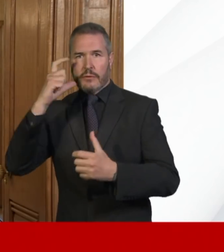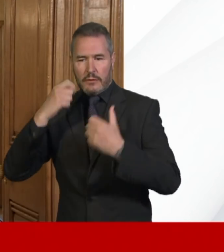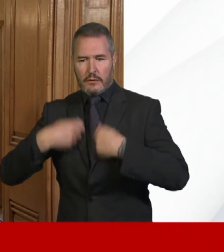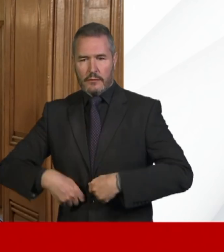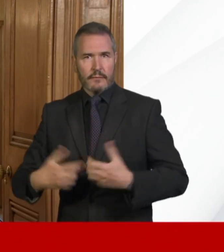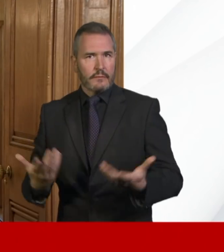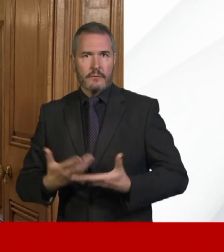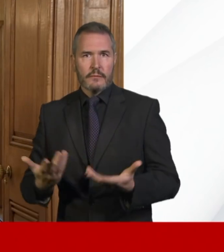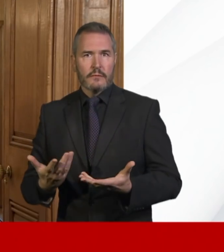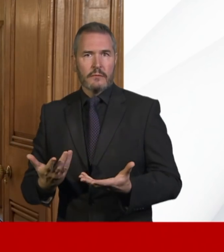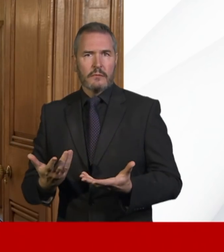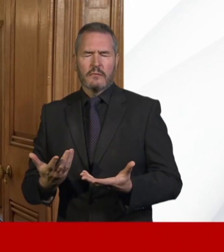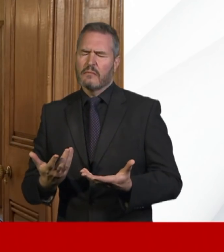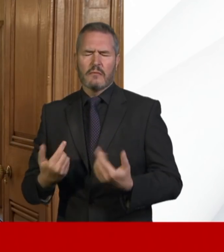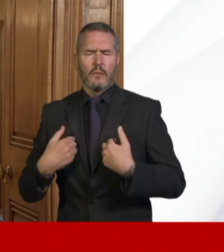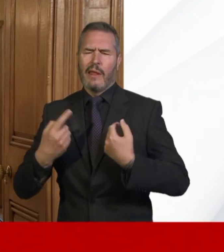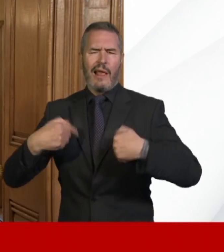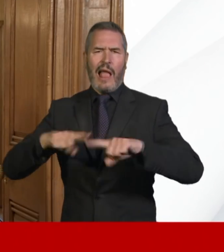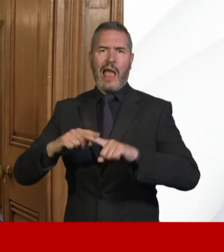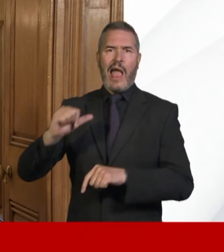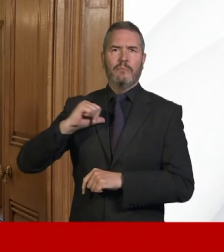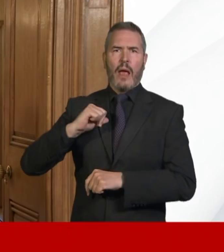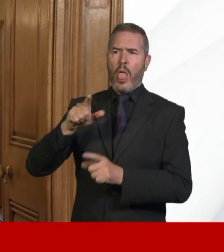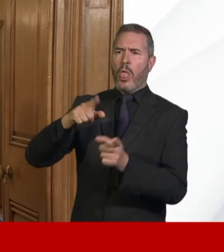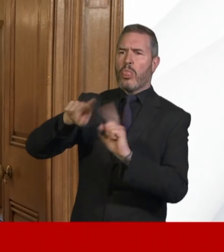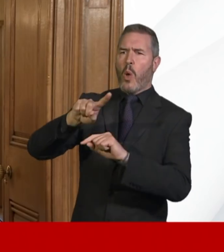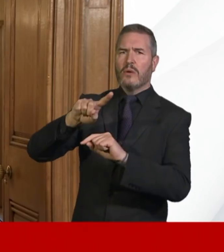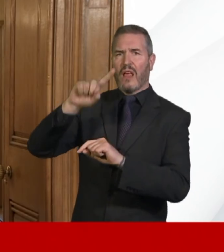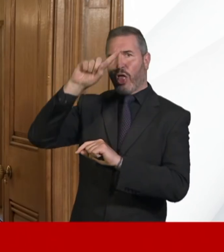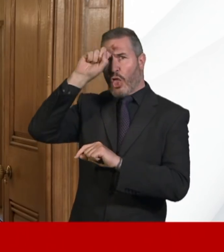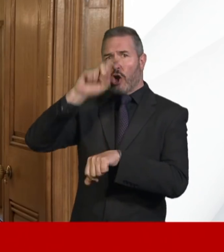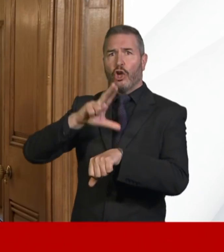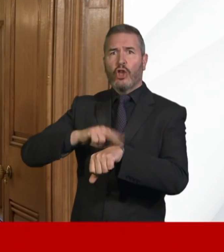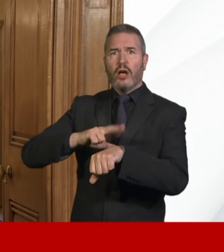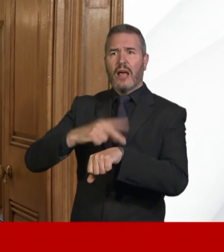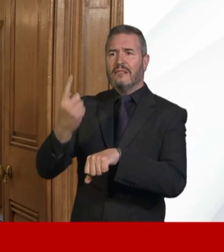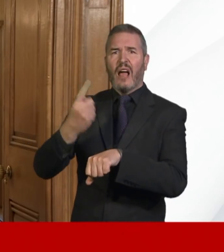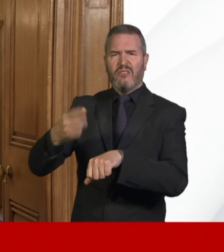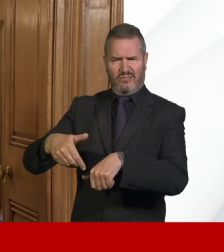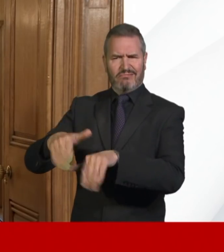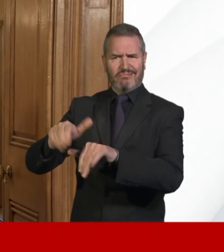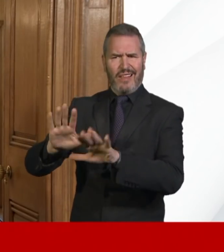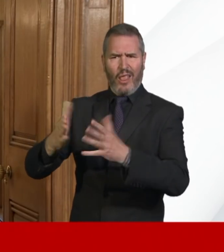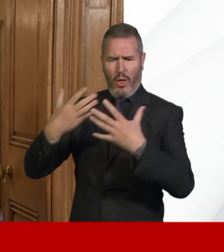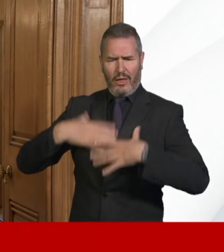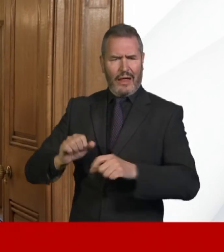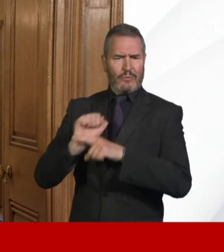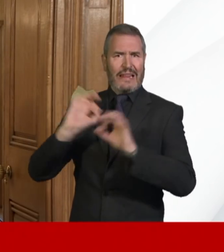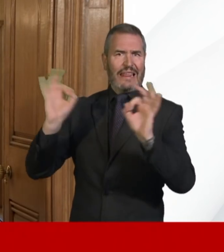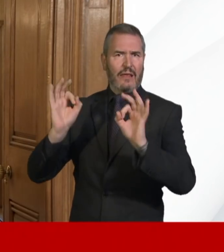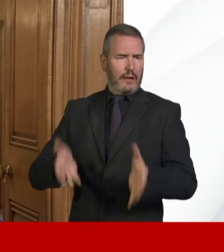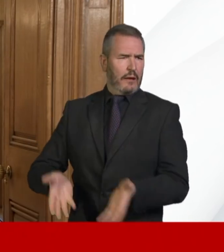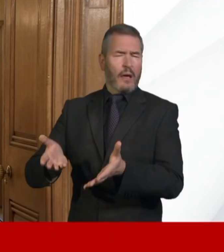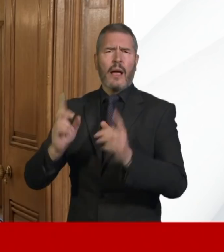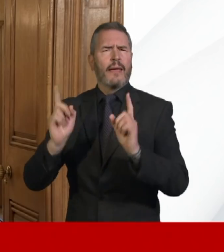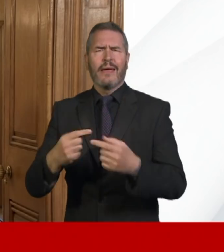should not ask people to be on the front line without the right protective equipment. We